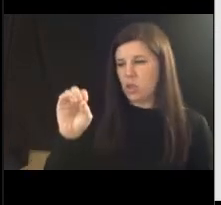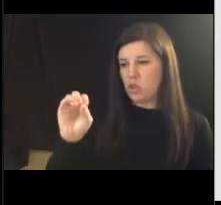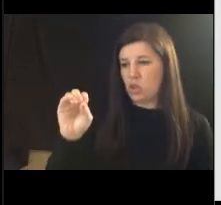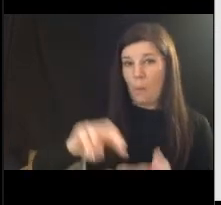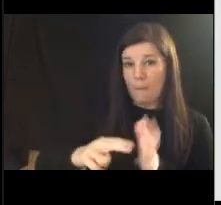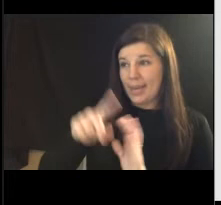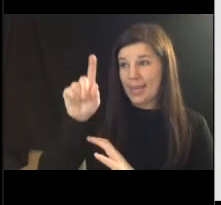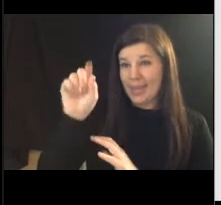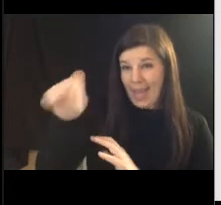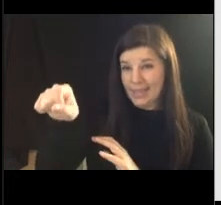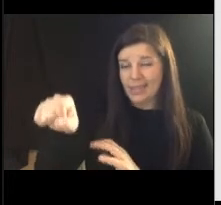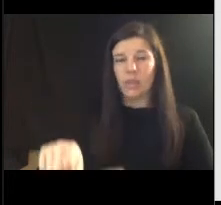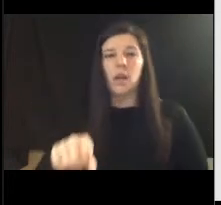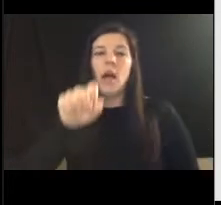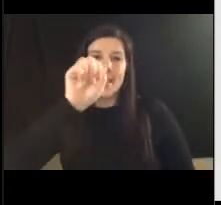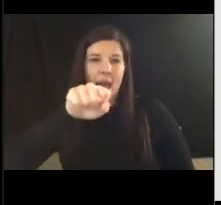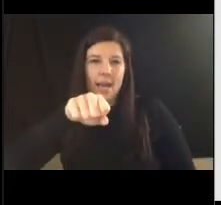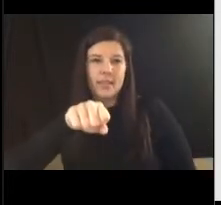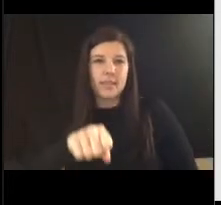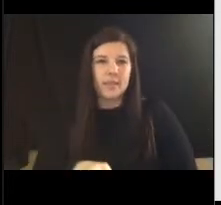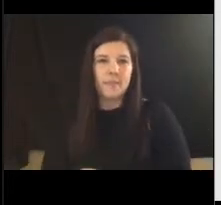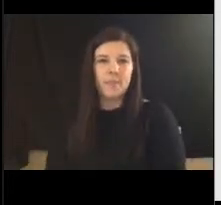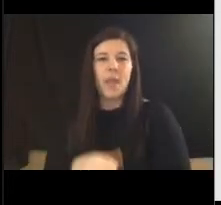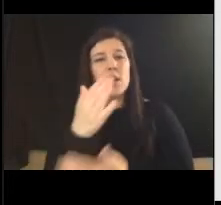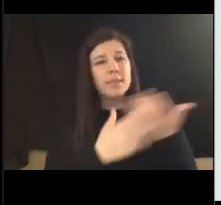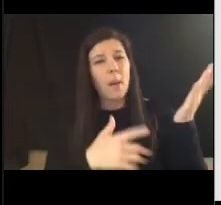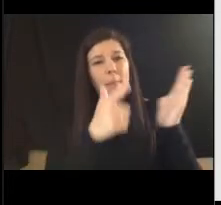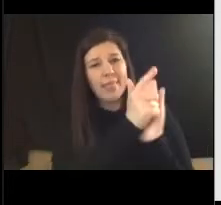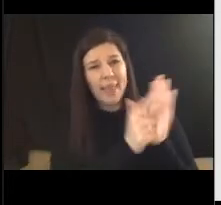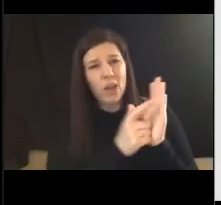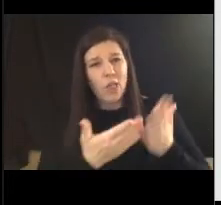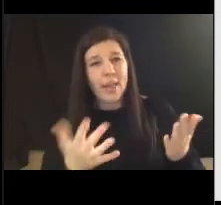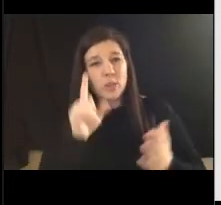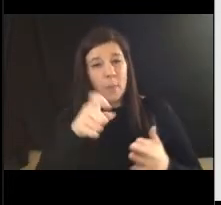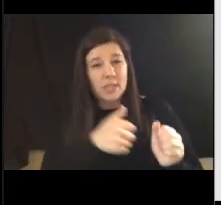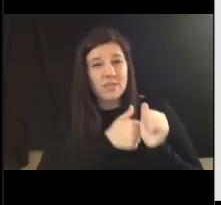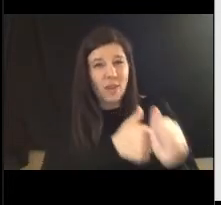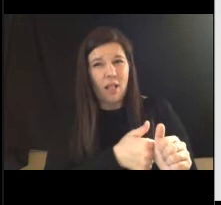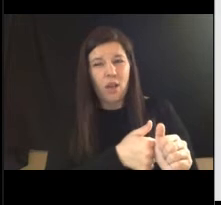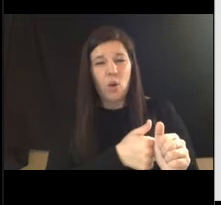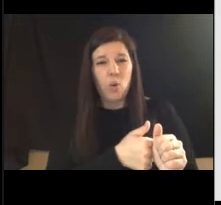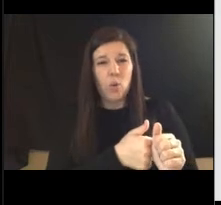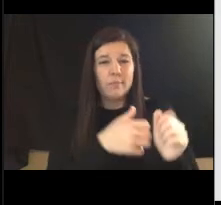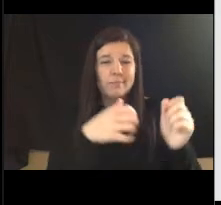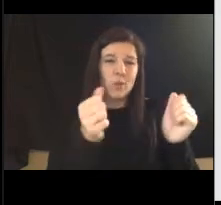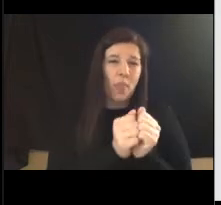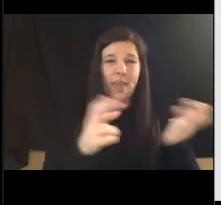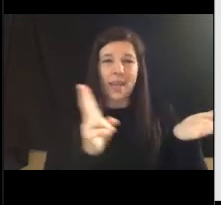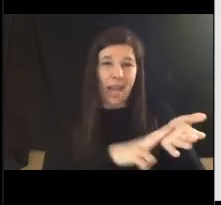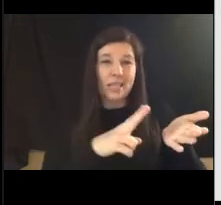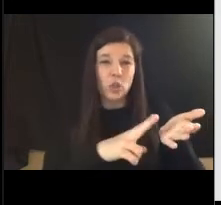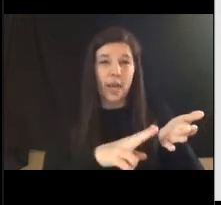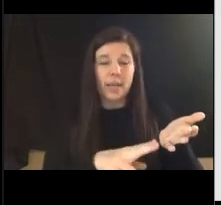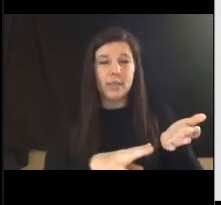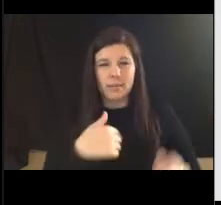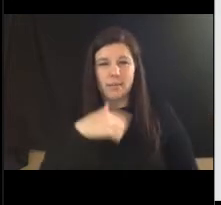the answer is yes now there there may be some legalities that we have to deal with in the in the contractual world and that's where